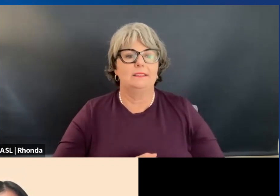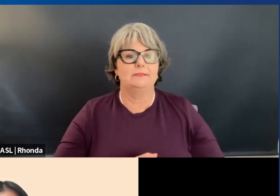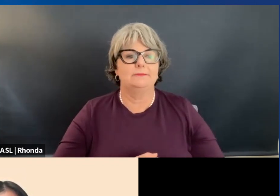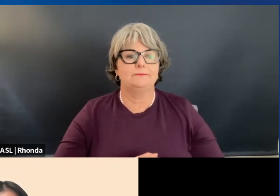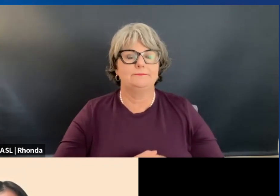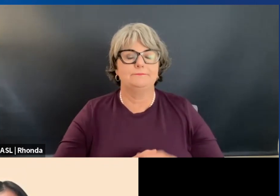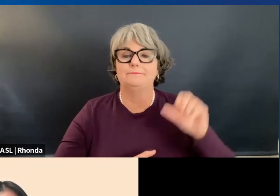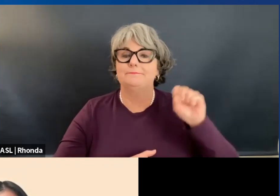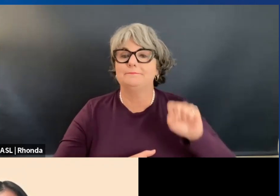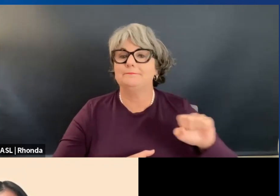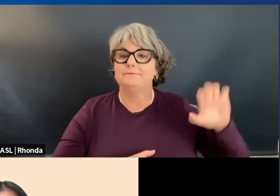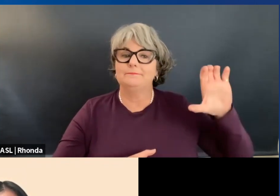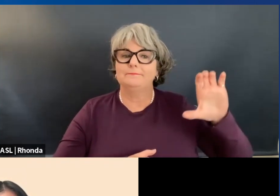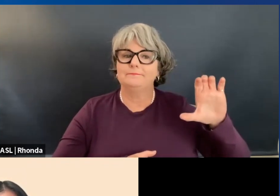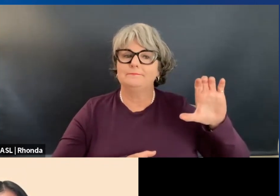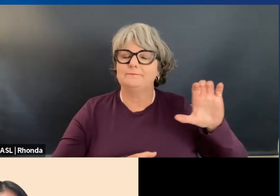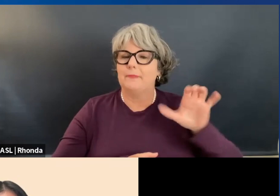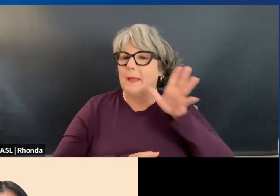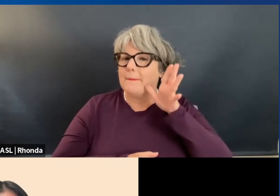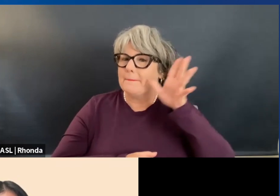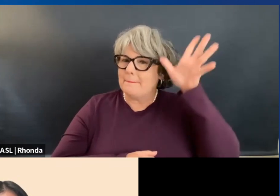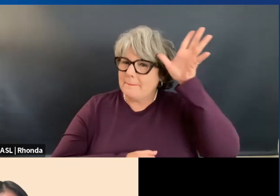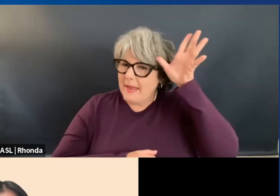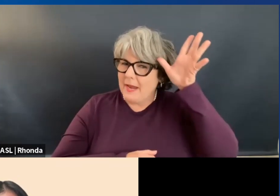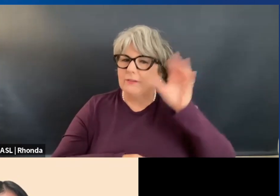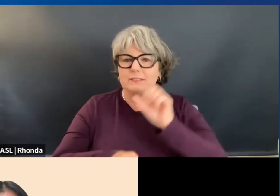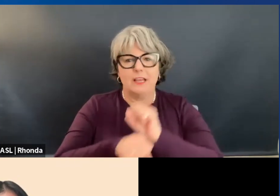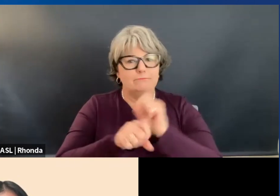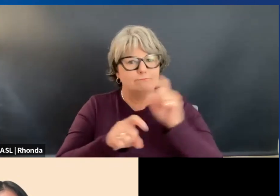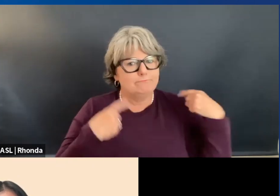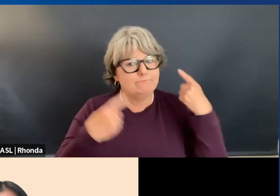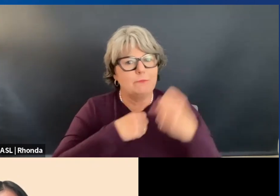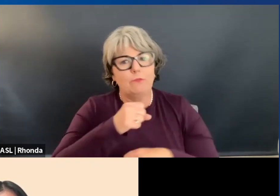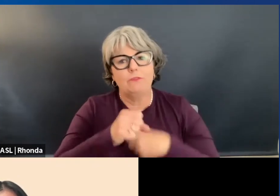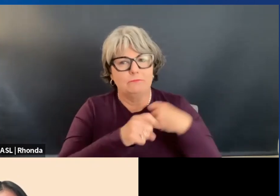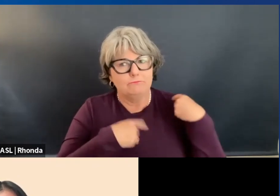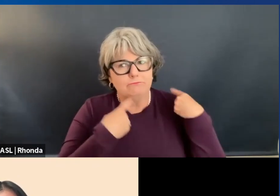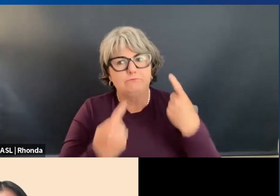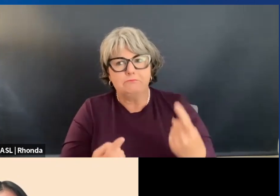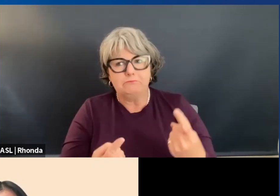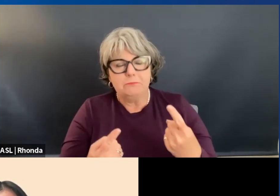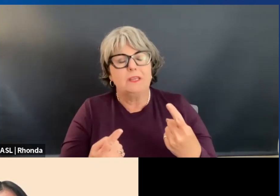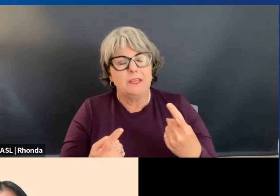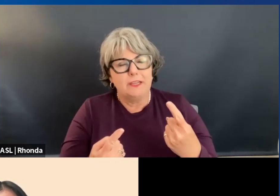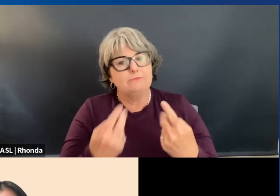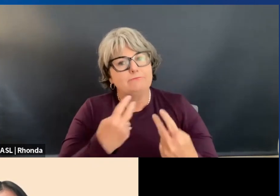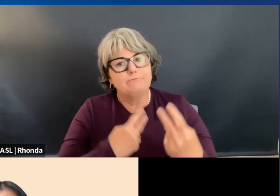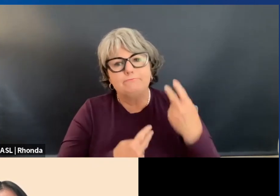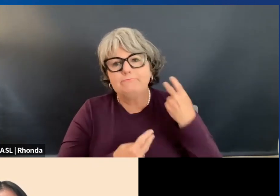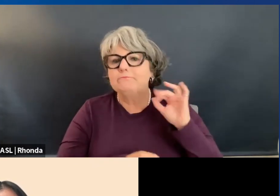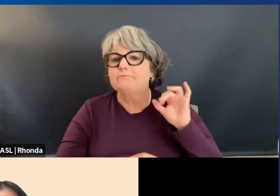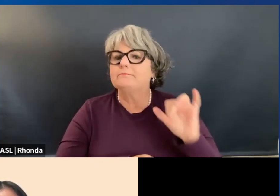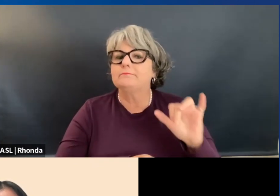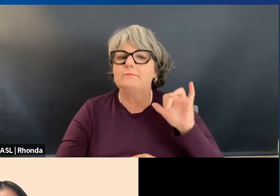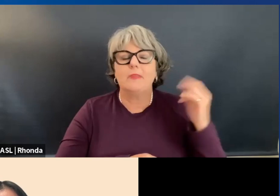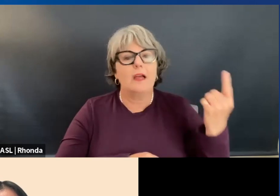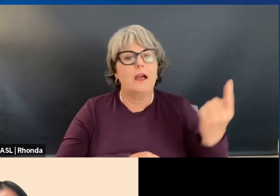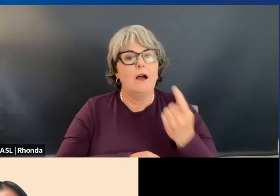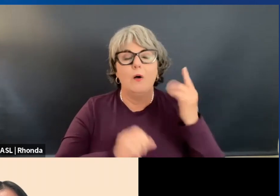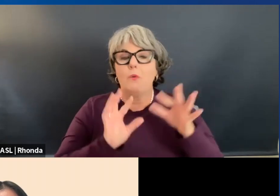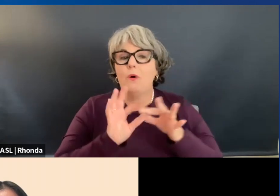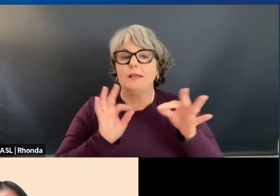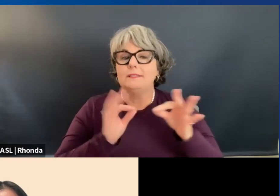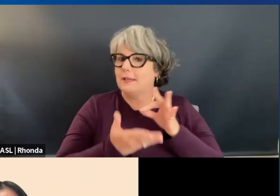Yeah, you know, and I look at the parents that I've worked with over the years. Parents, you know, I always say,